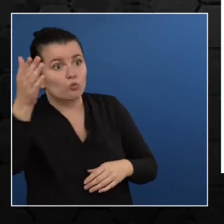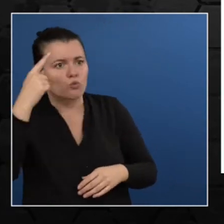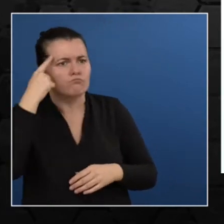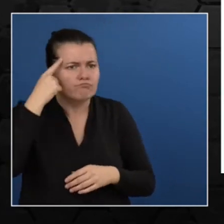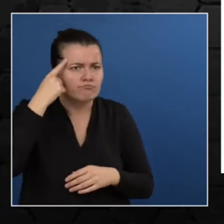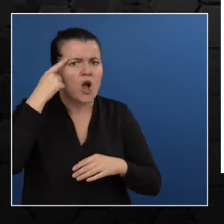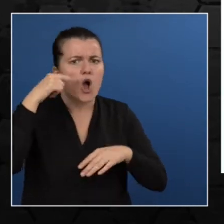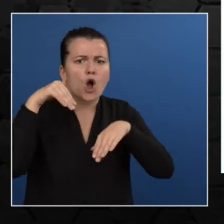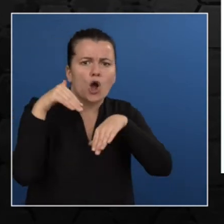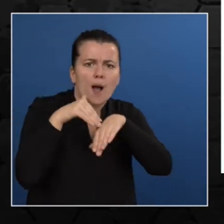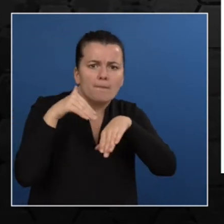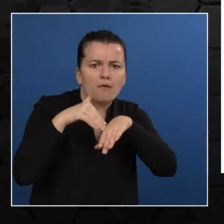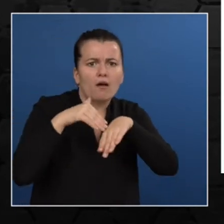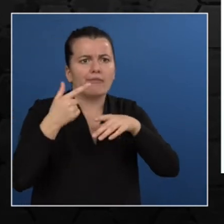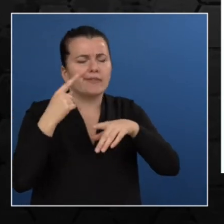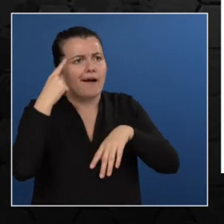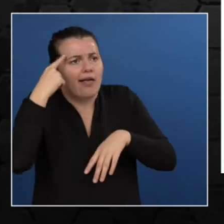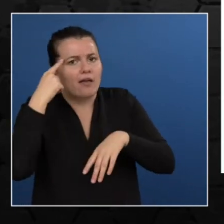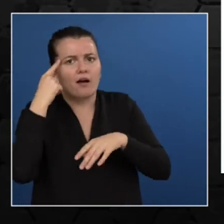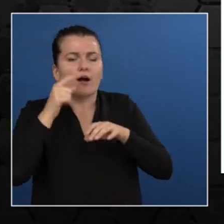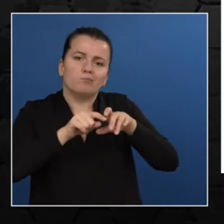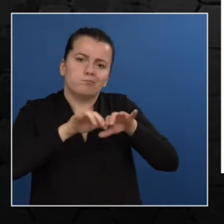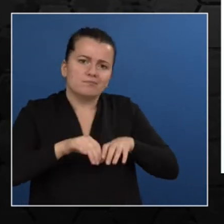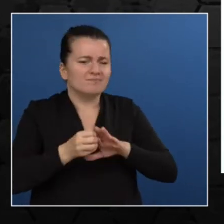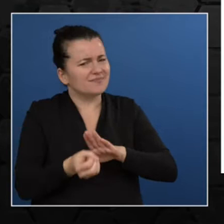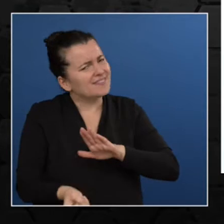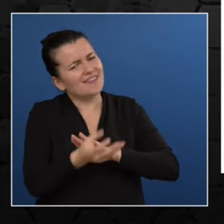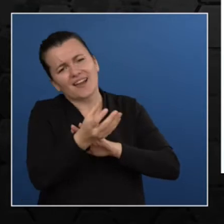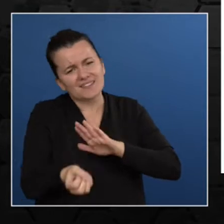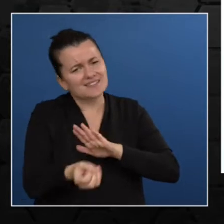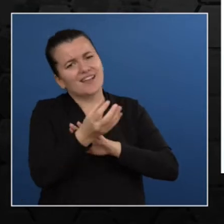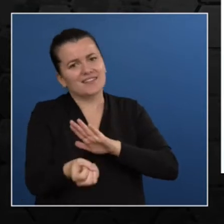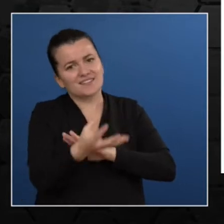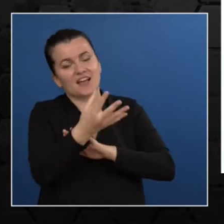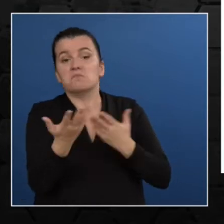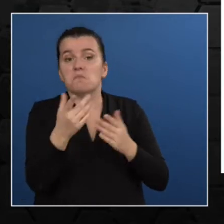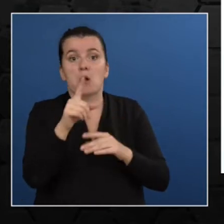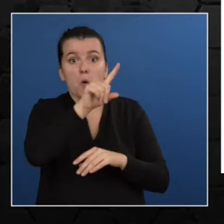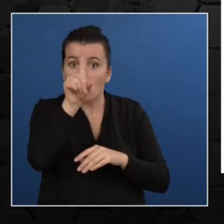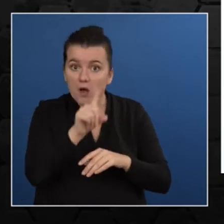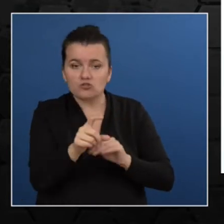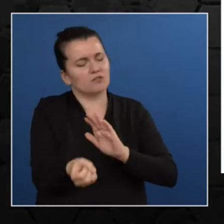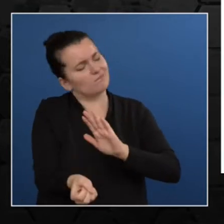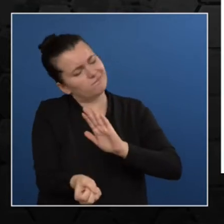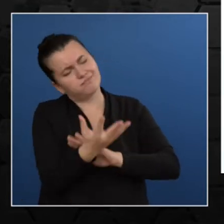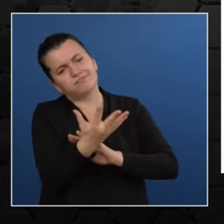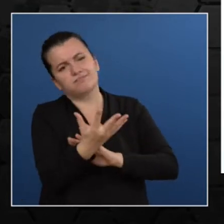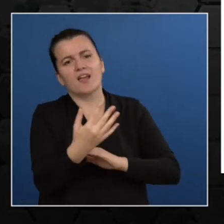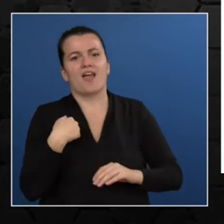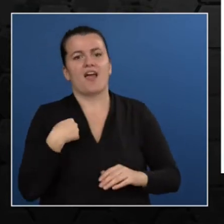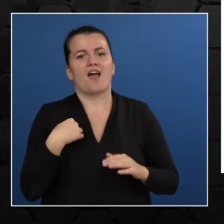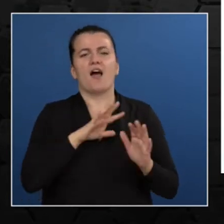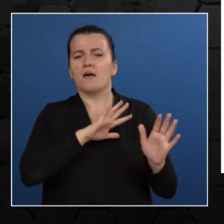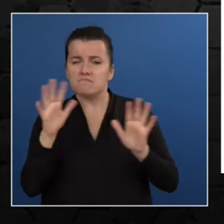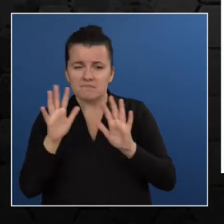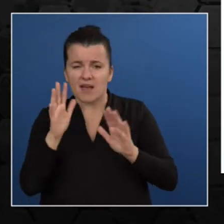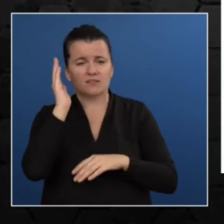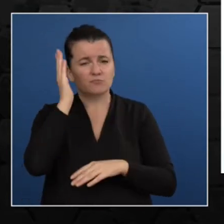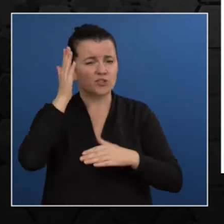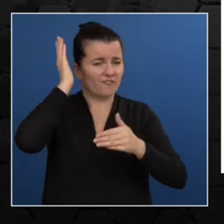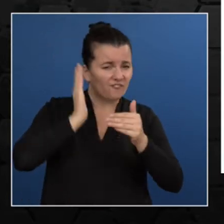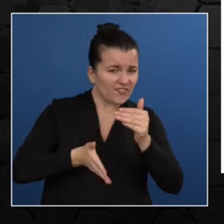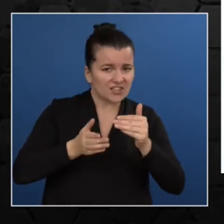that you are watching. towards the end of the session, it will answer all your questions. So yeah, you can add your thoughts, views and